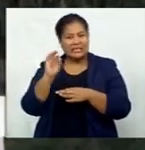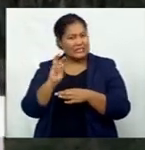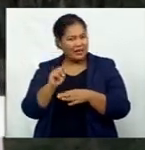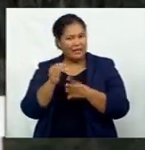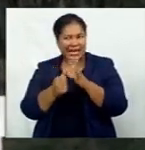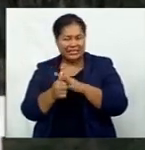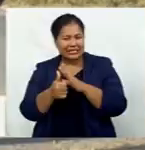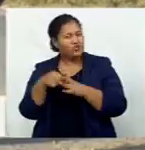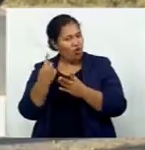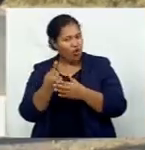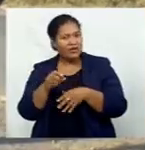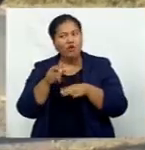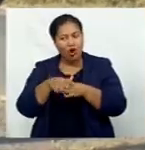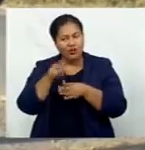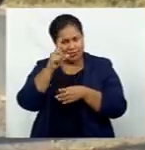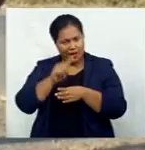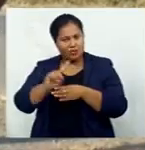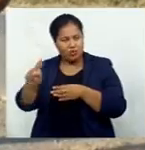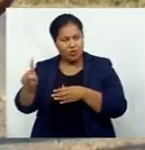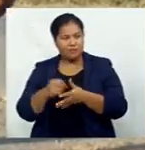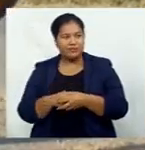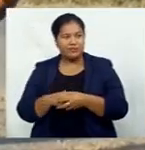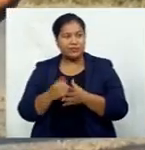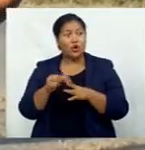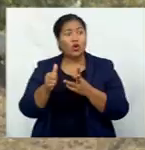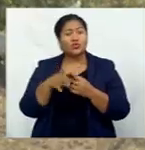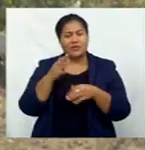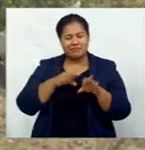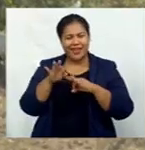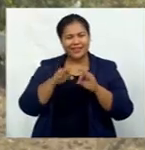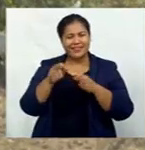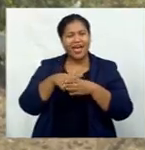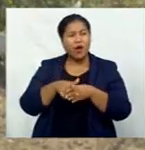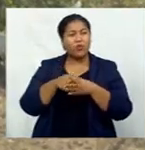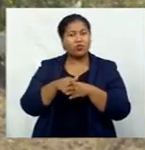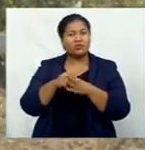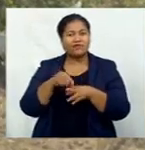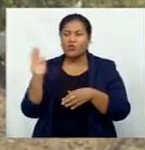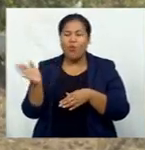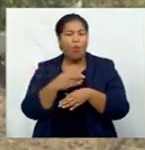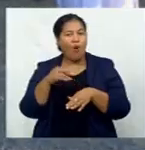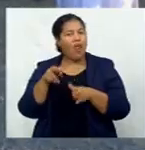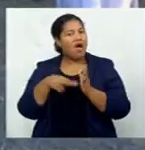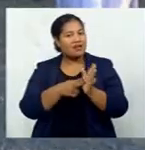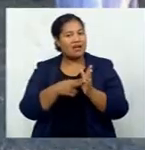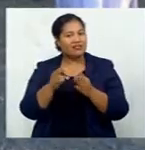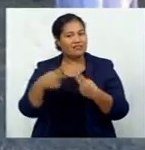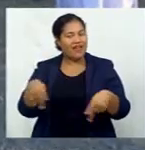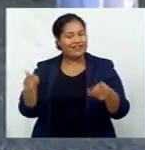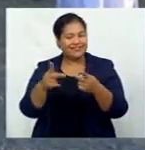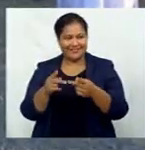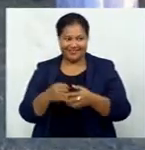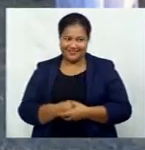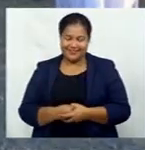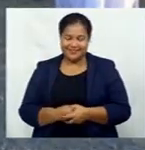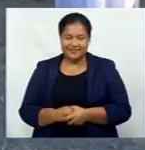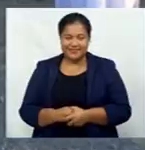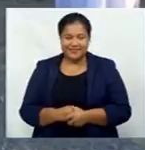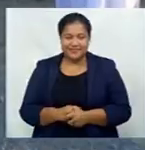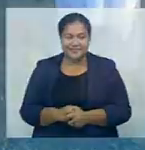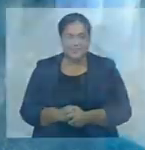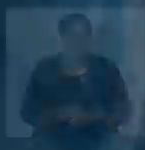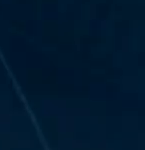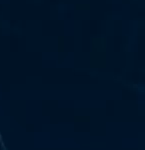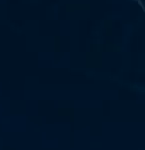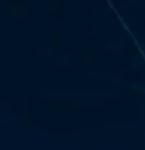only by horses. They're also planning to have horse patrols for the whole of Nandi. Philippe Naikaso, FBC News.